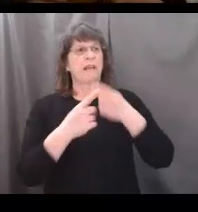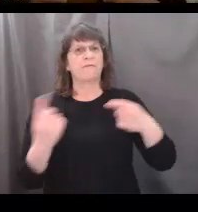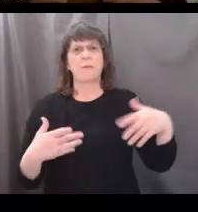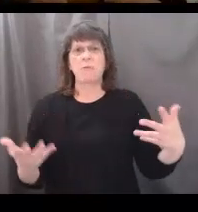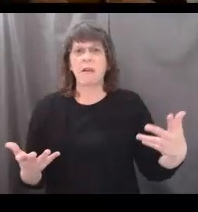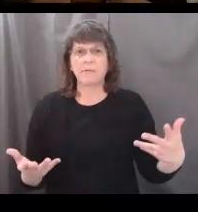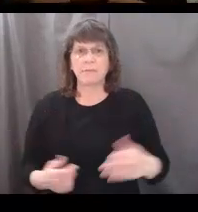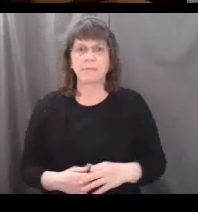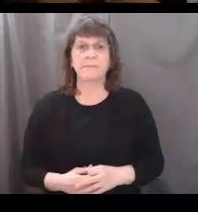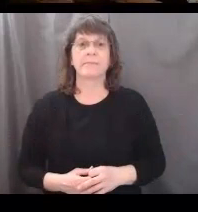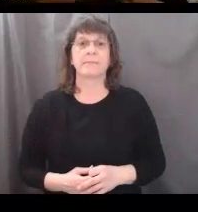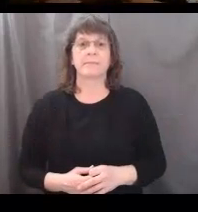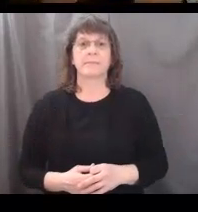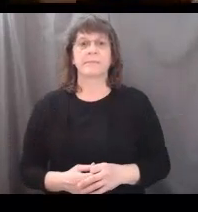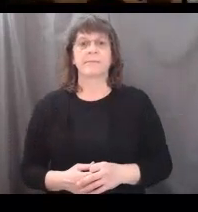itself from?